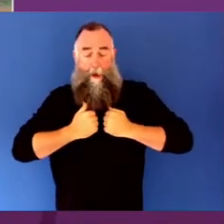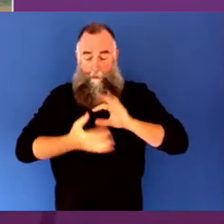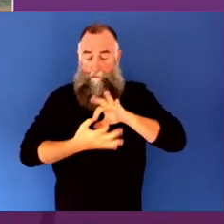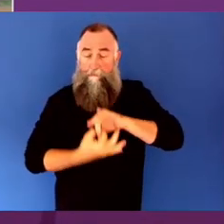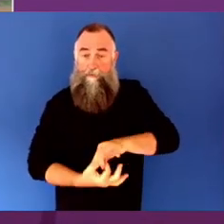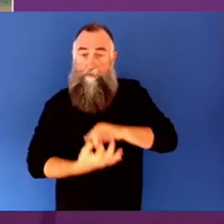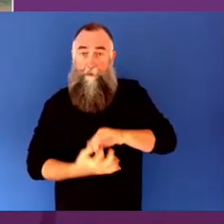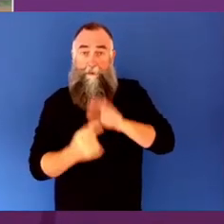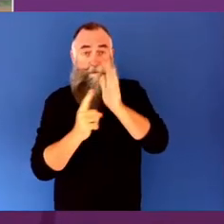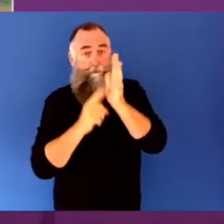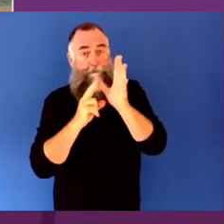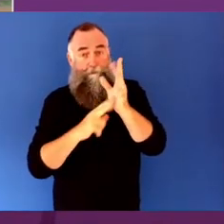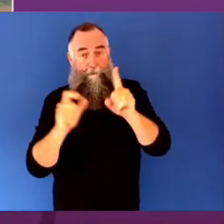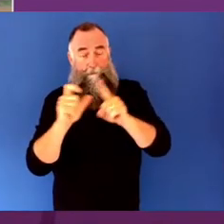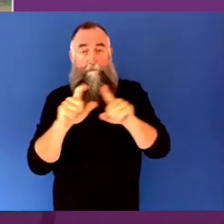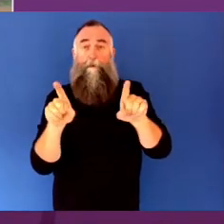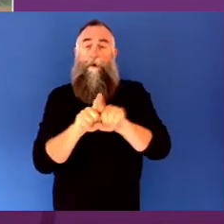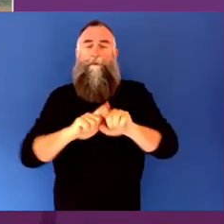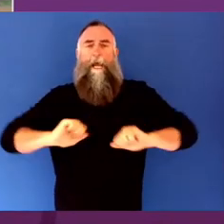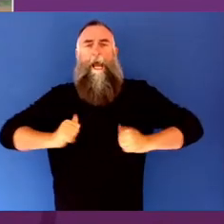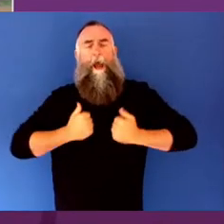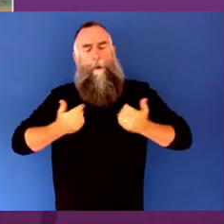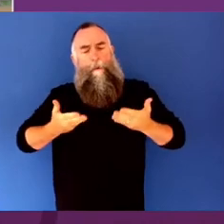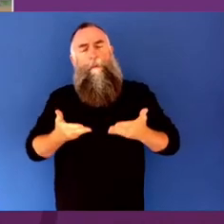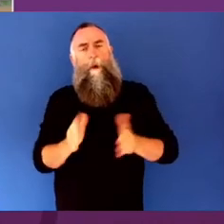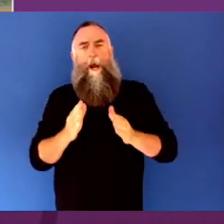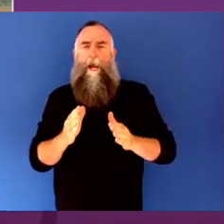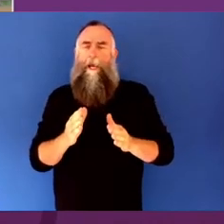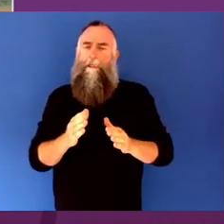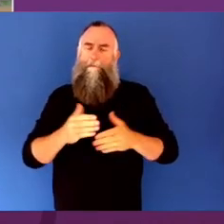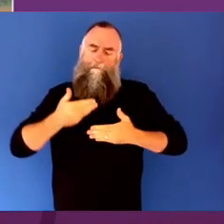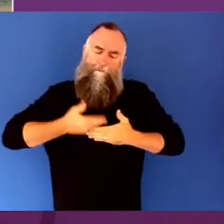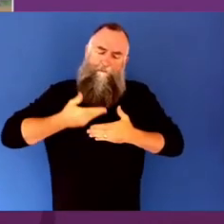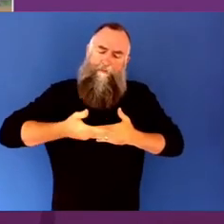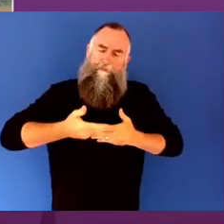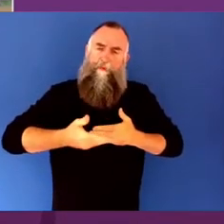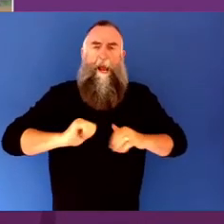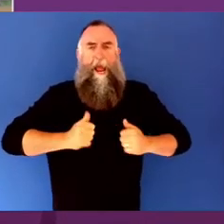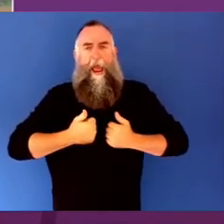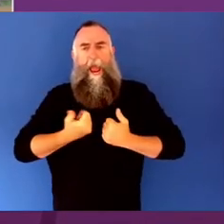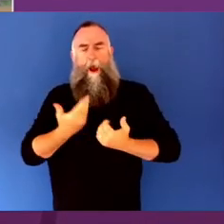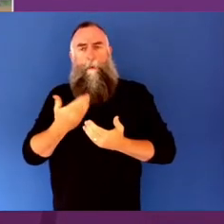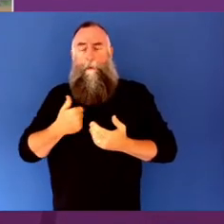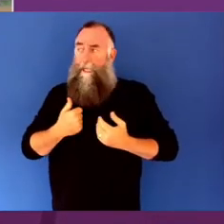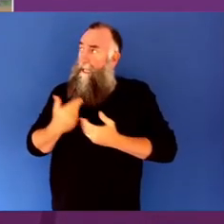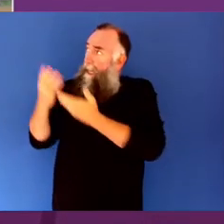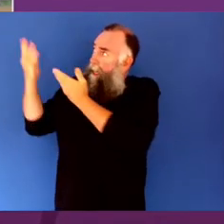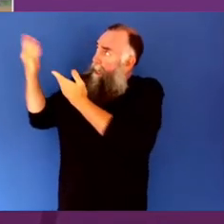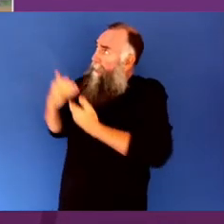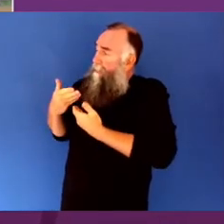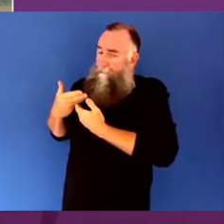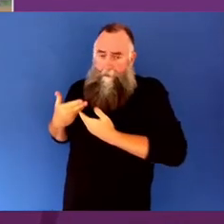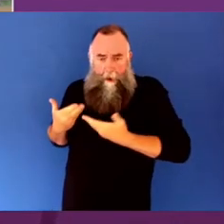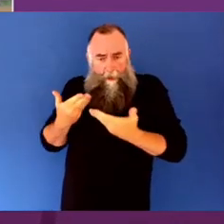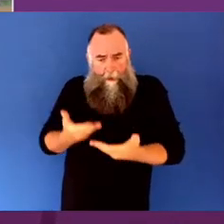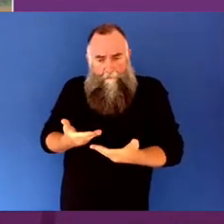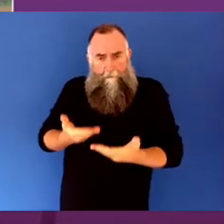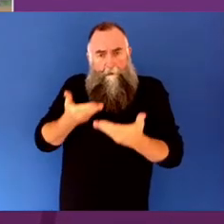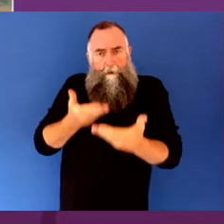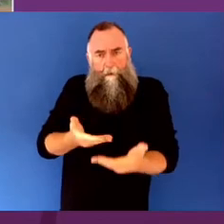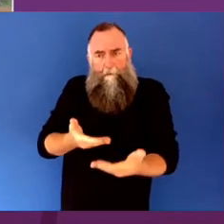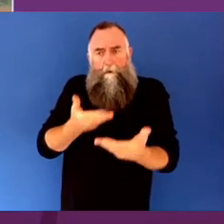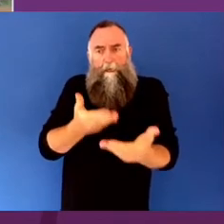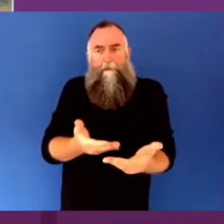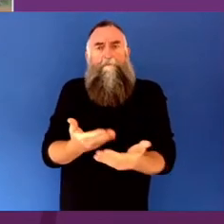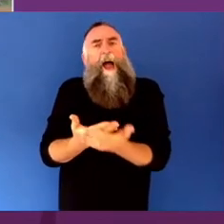also the customs, the relationship, but more importantly, how we pass on our knowledge on to our next